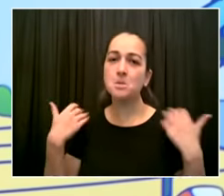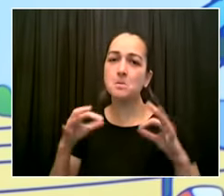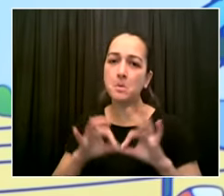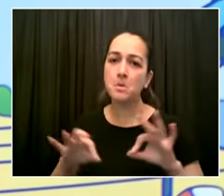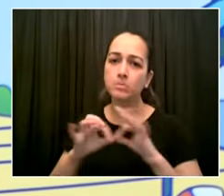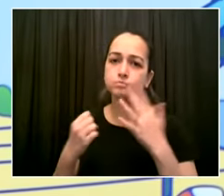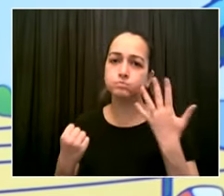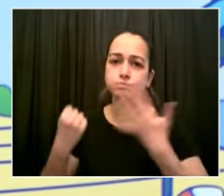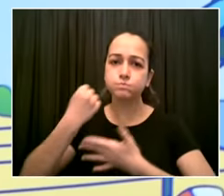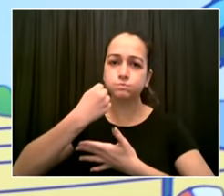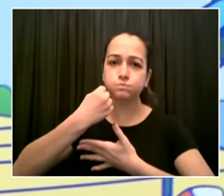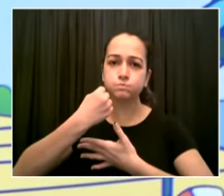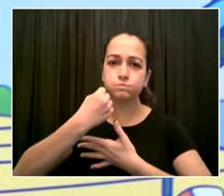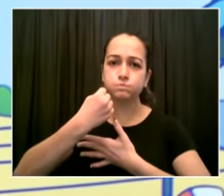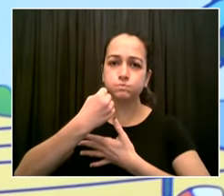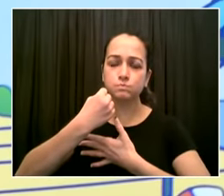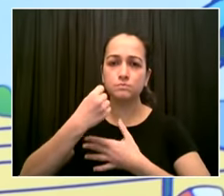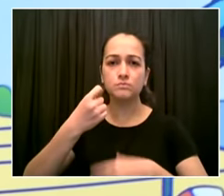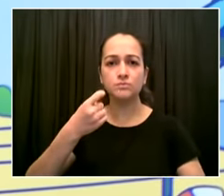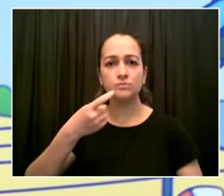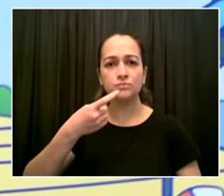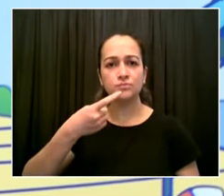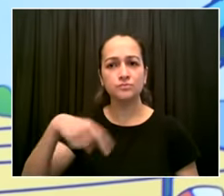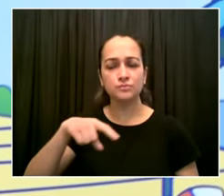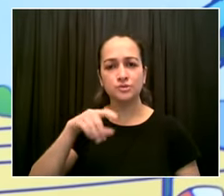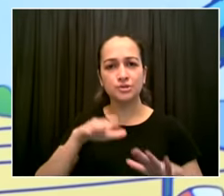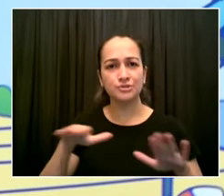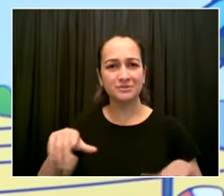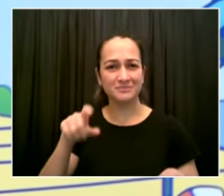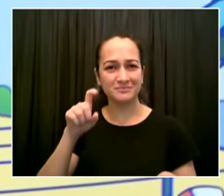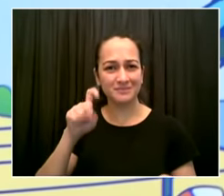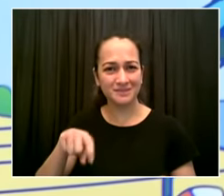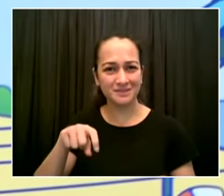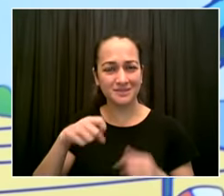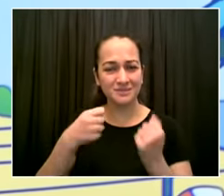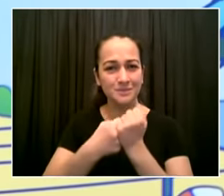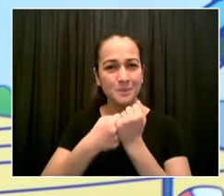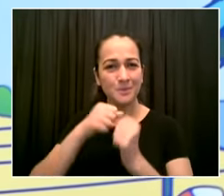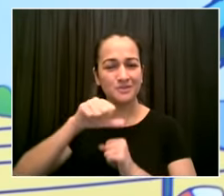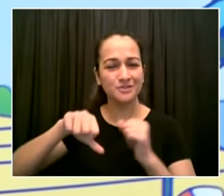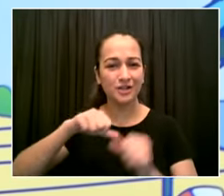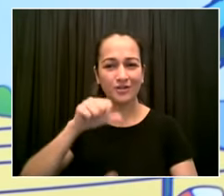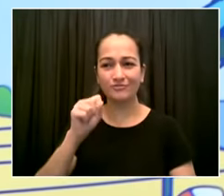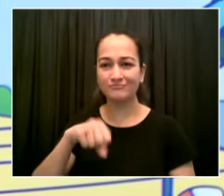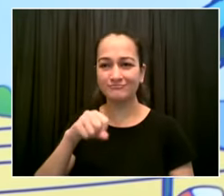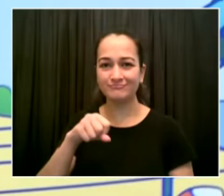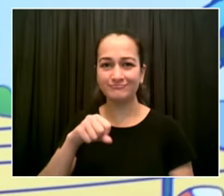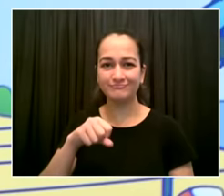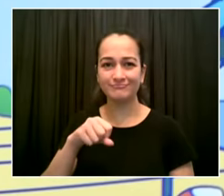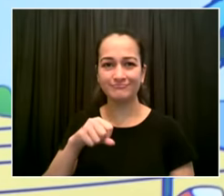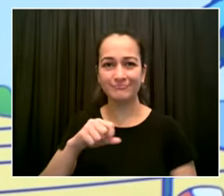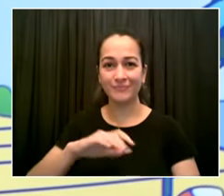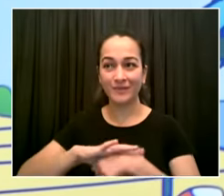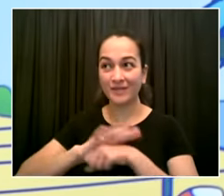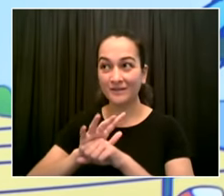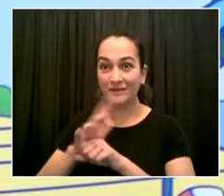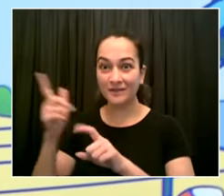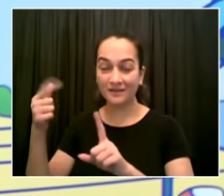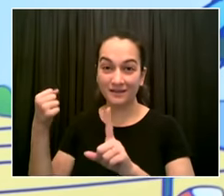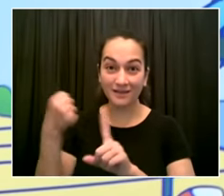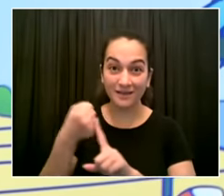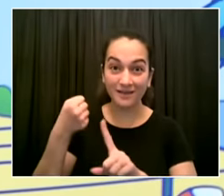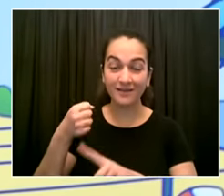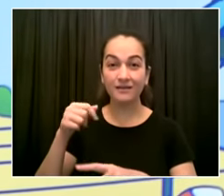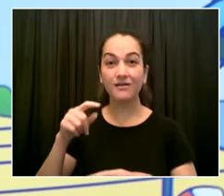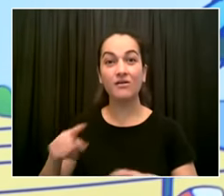put in harm's way not just by covid but by isolation by trauma by disconnecting from their social development we we